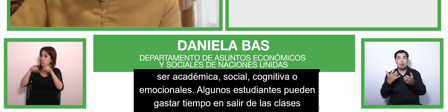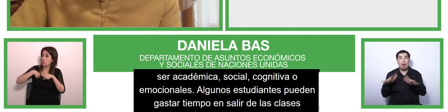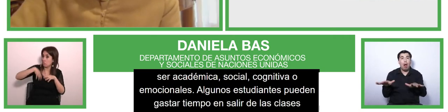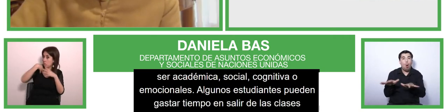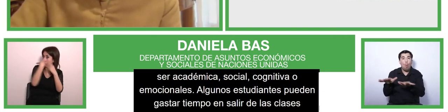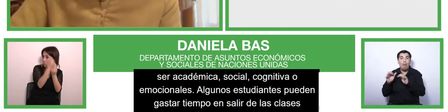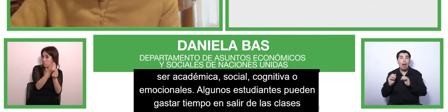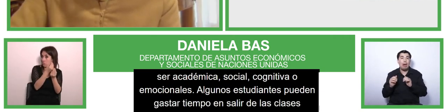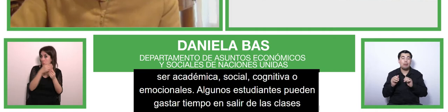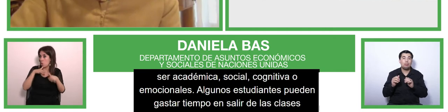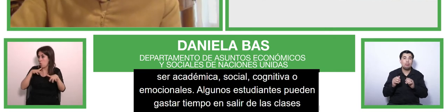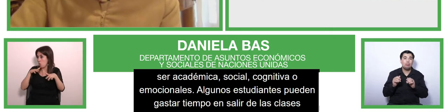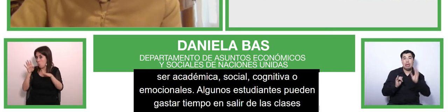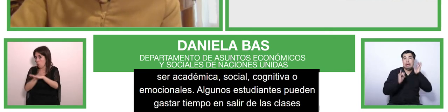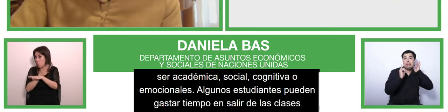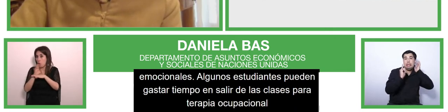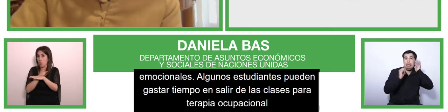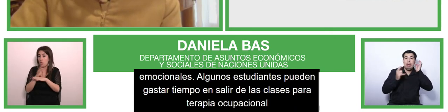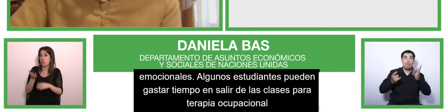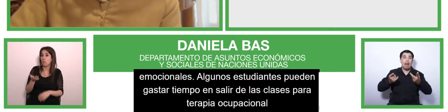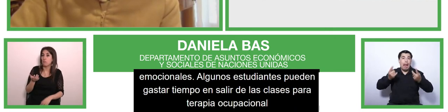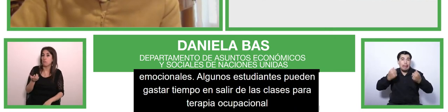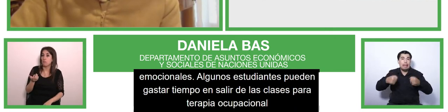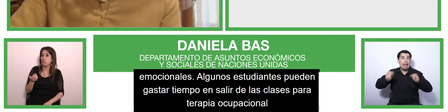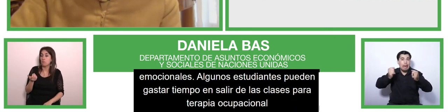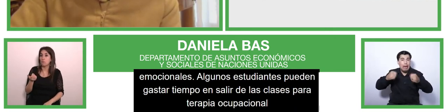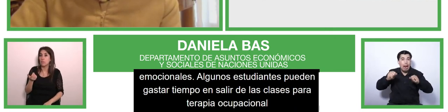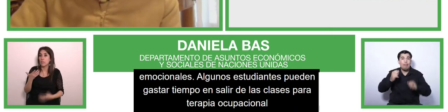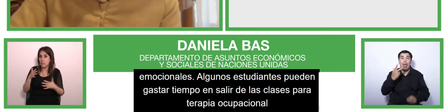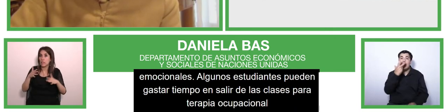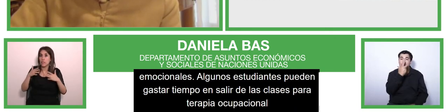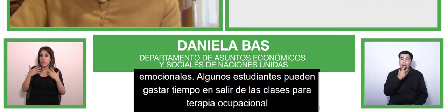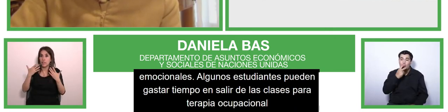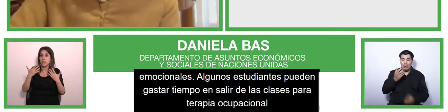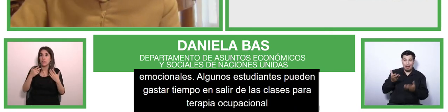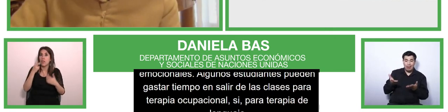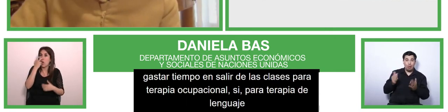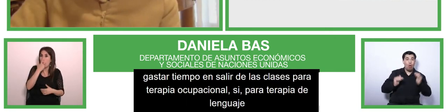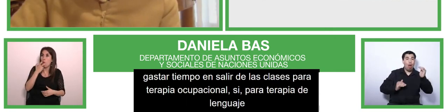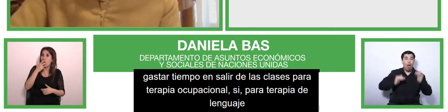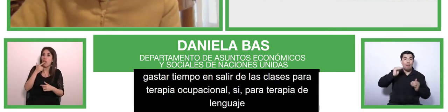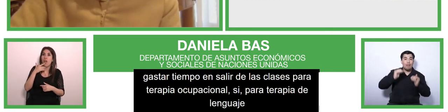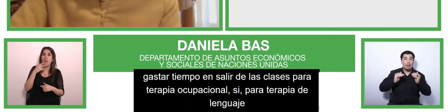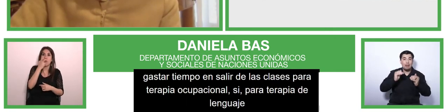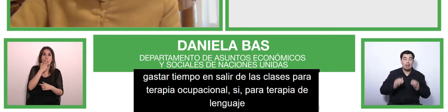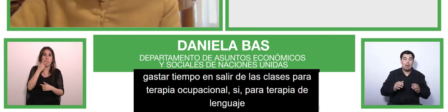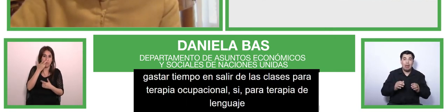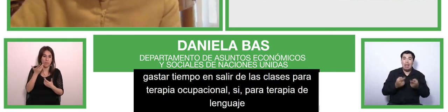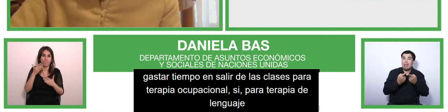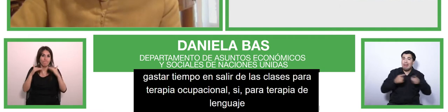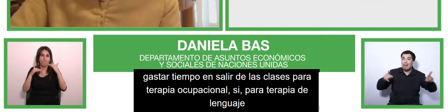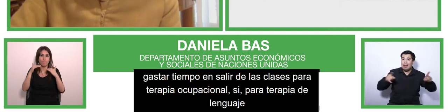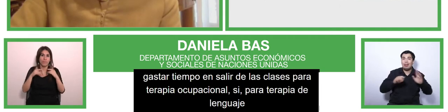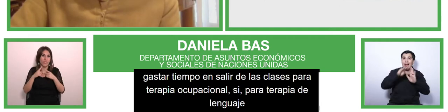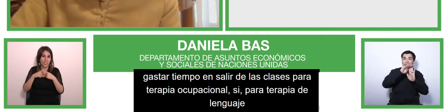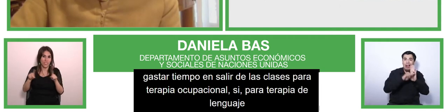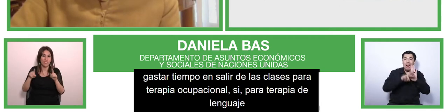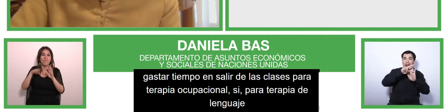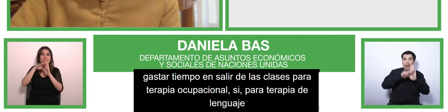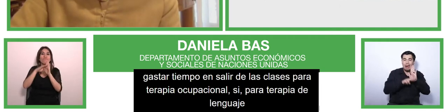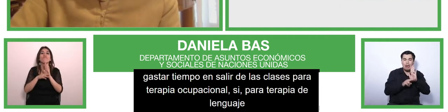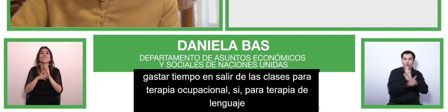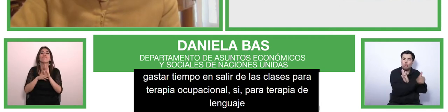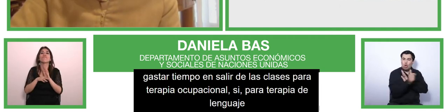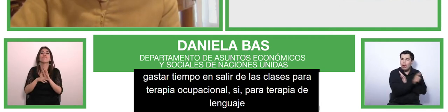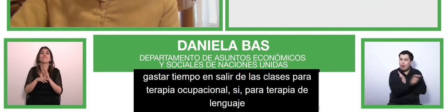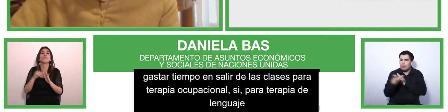this is the exception not the rule all students need the opportunity to have learning experiences